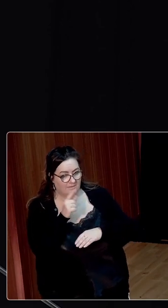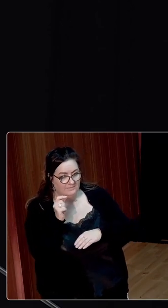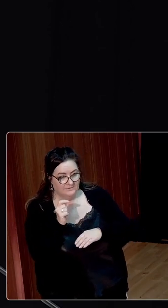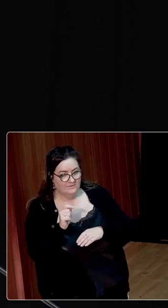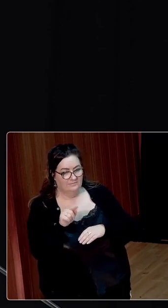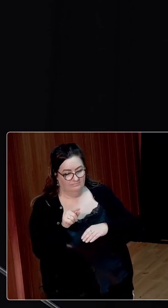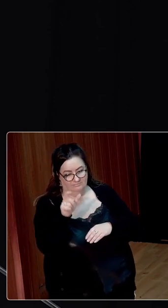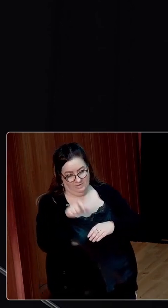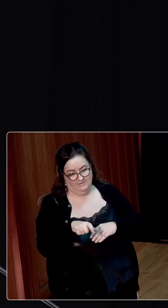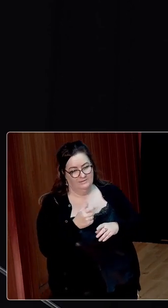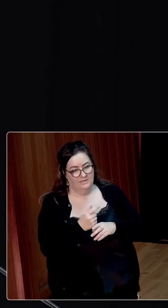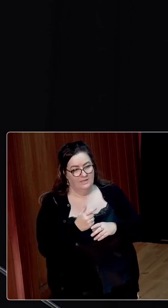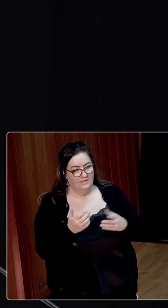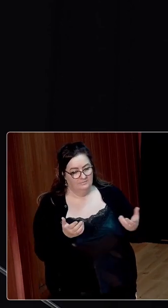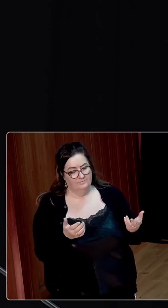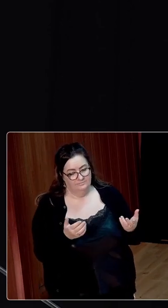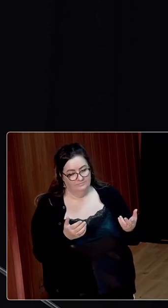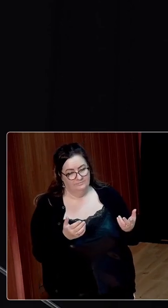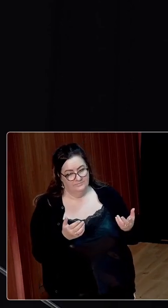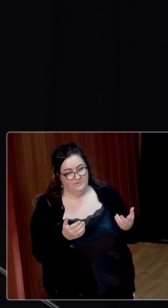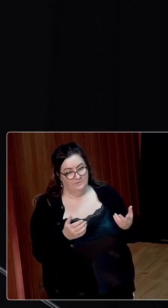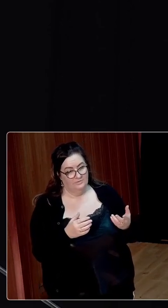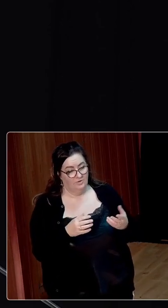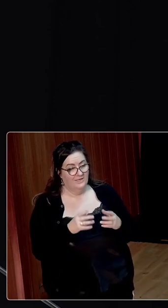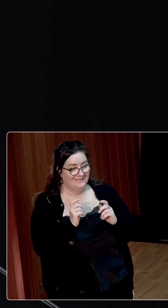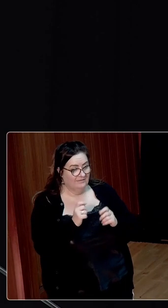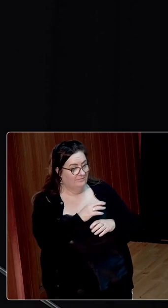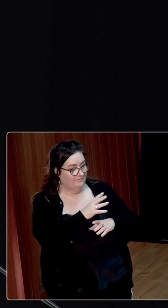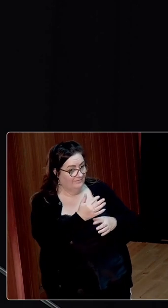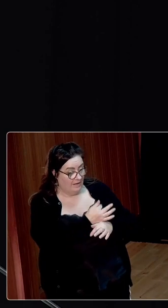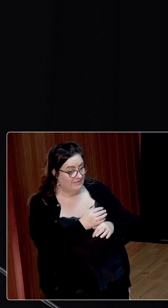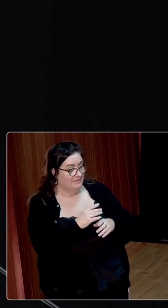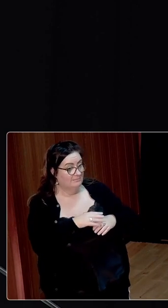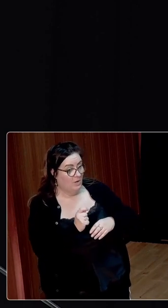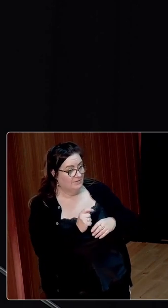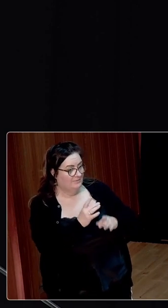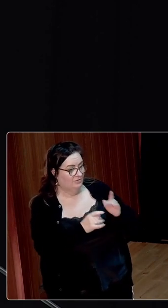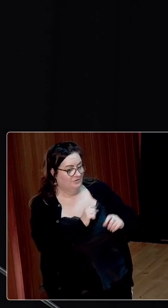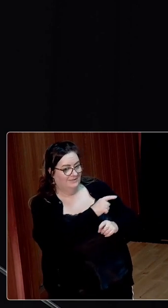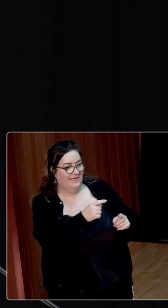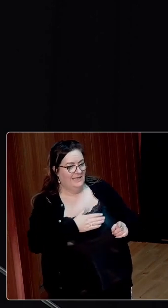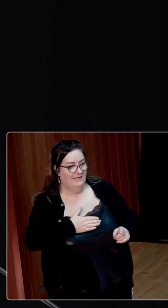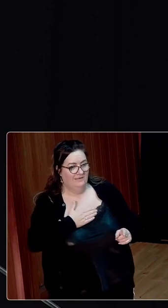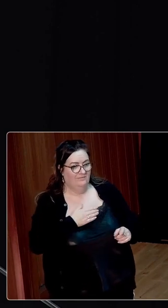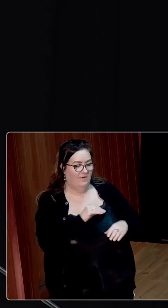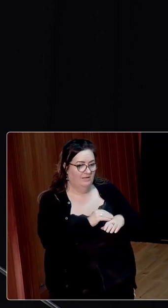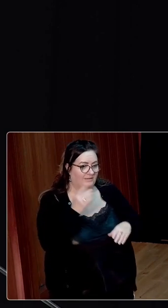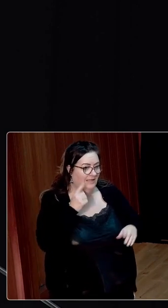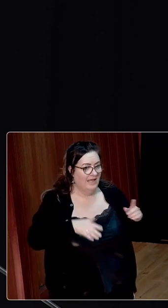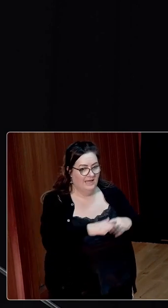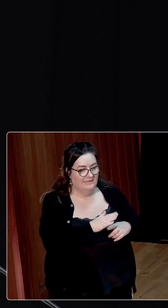was to provide for the greatest number possible of families to live on the land through greatly increased intensified